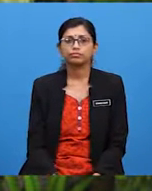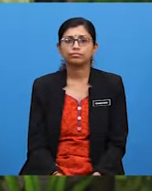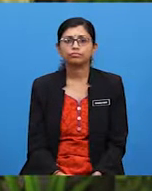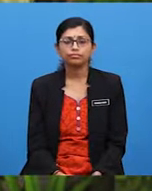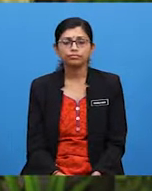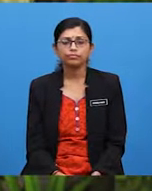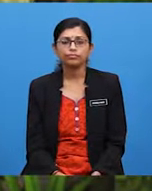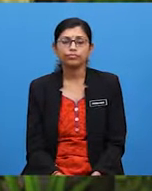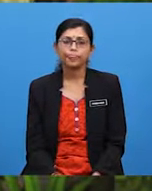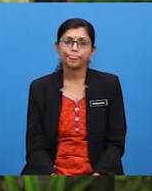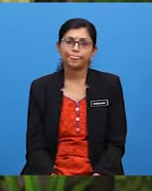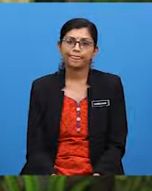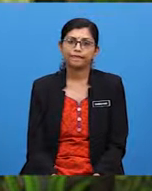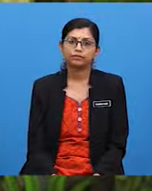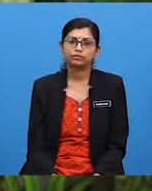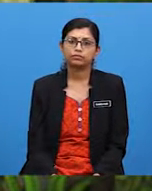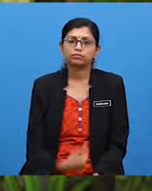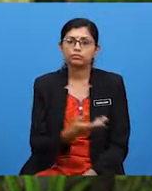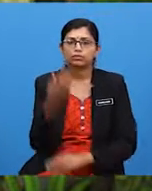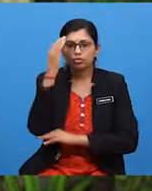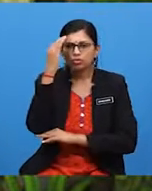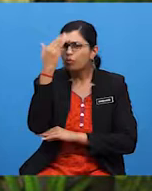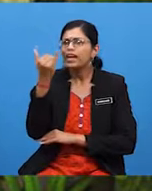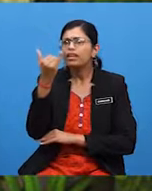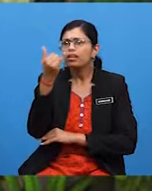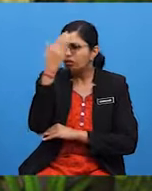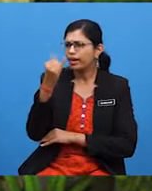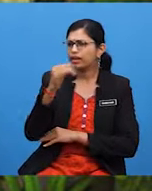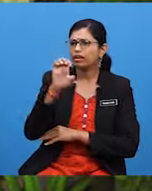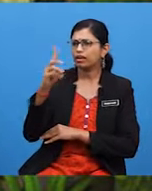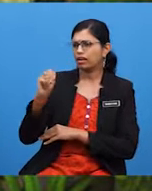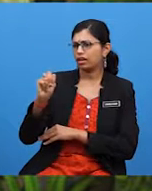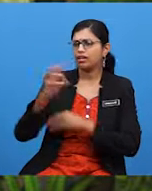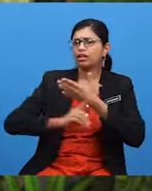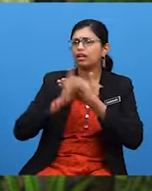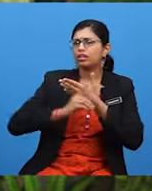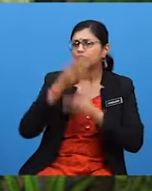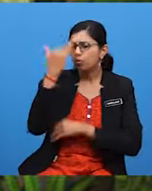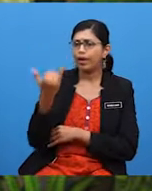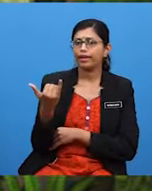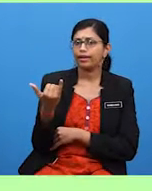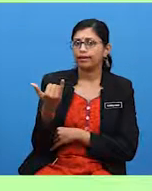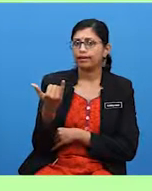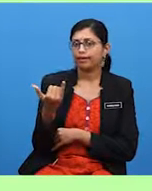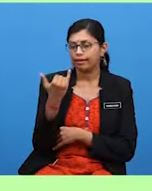Do you know what are the causes? Let's find out why.